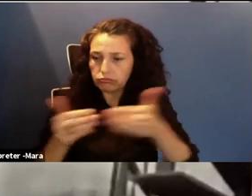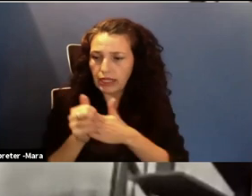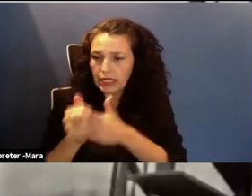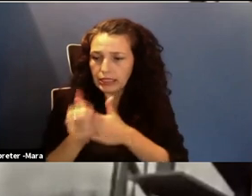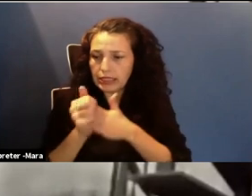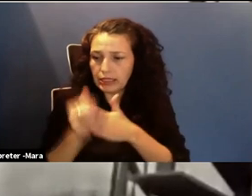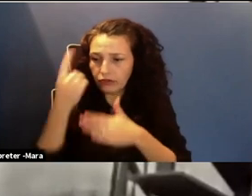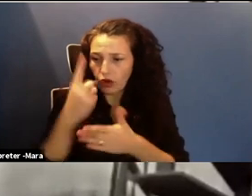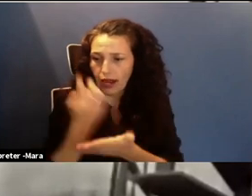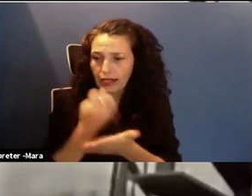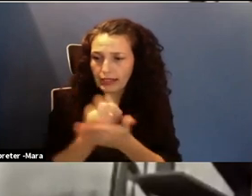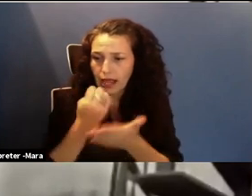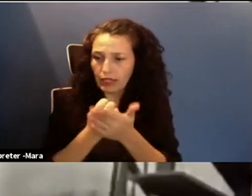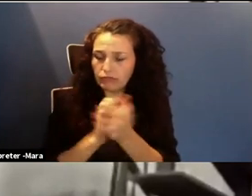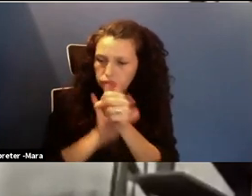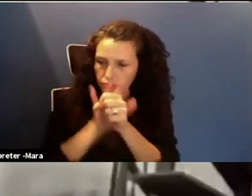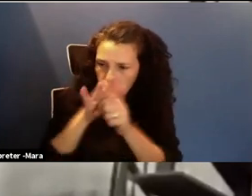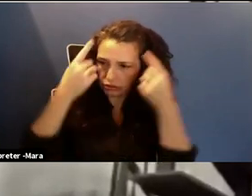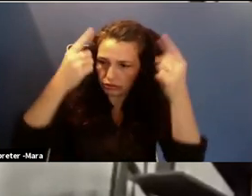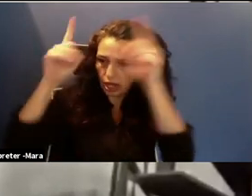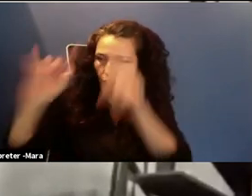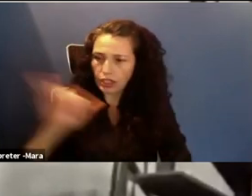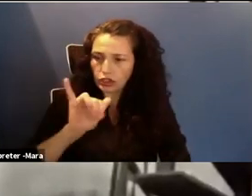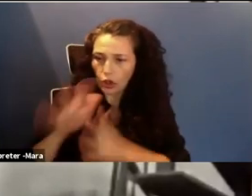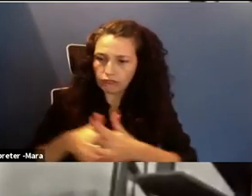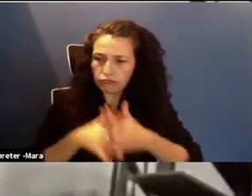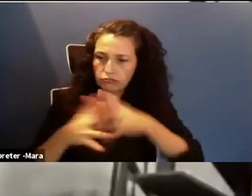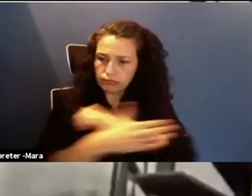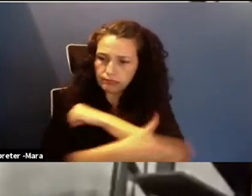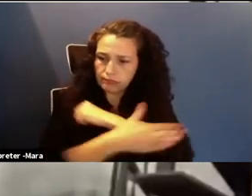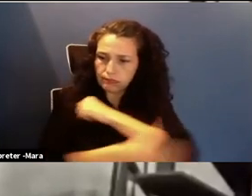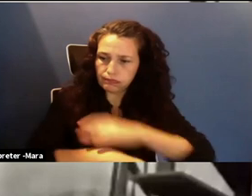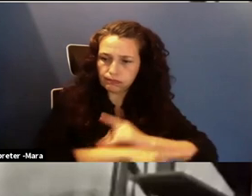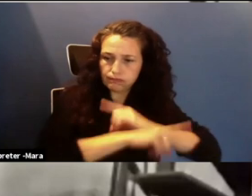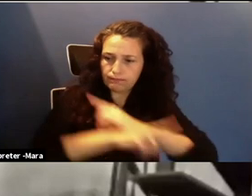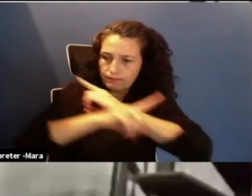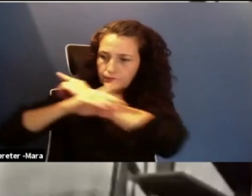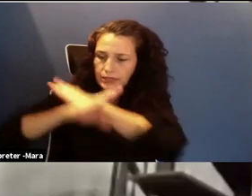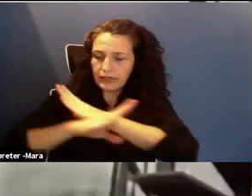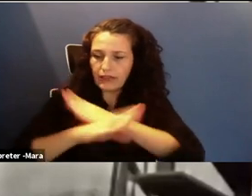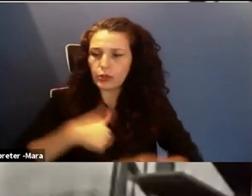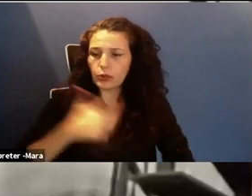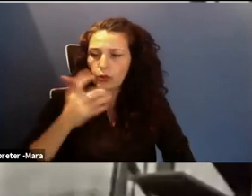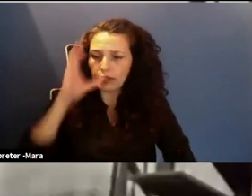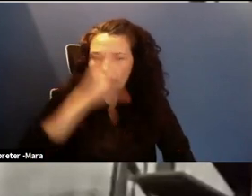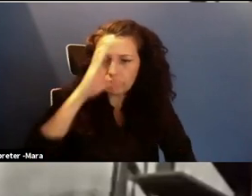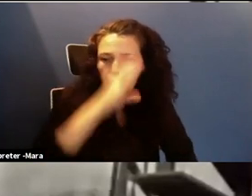defense is we need the best people we can find in tech and particularly in